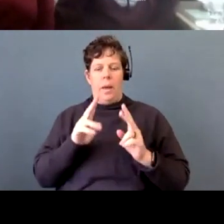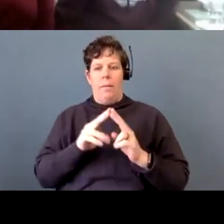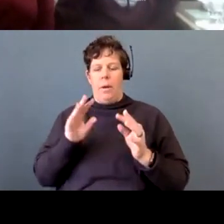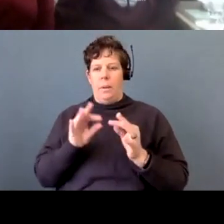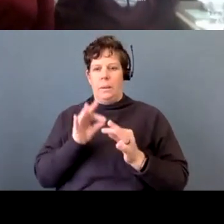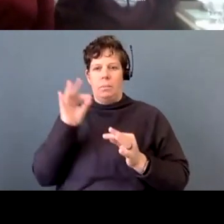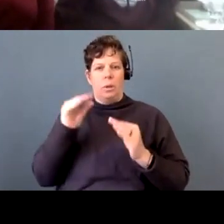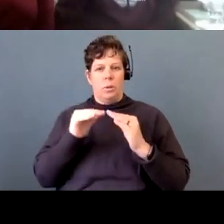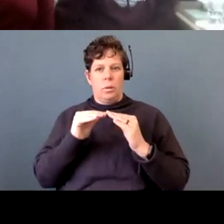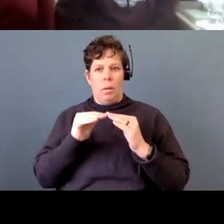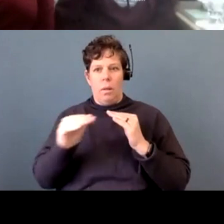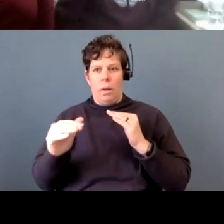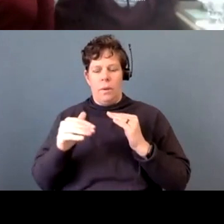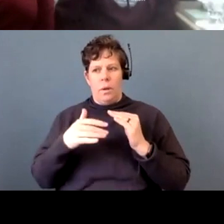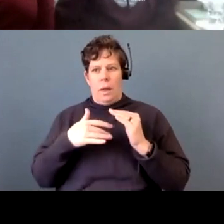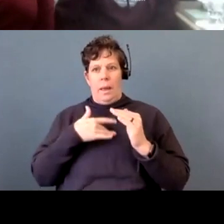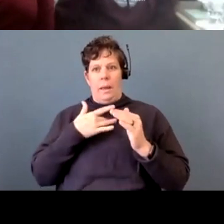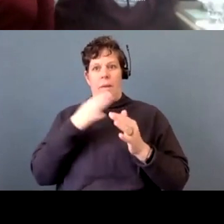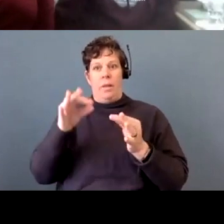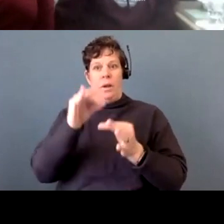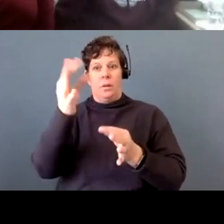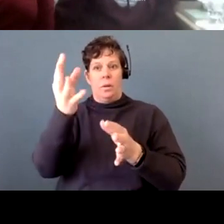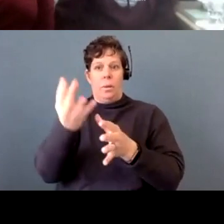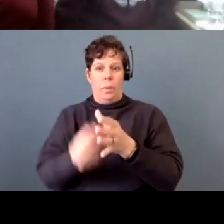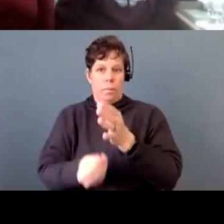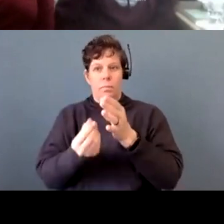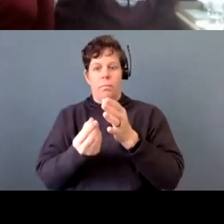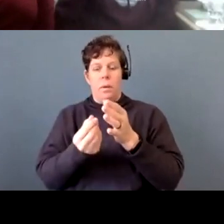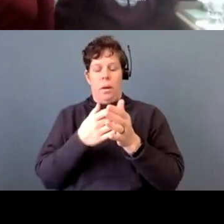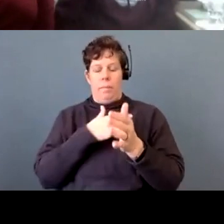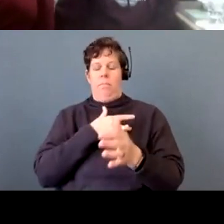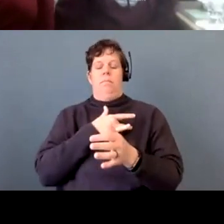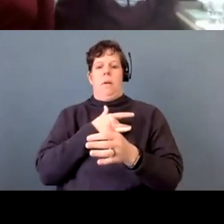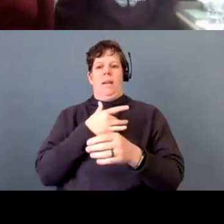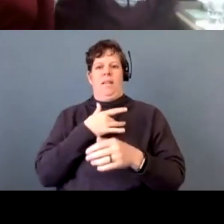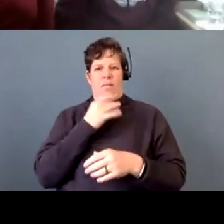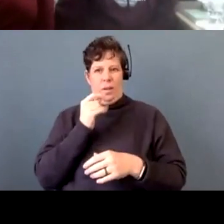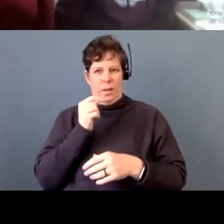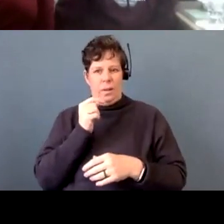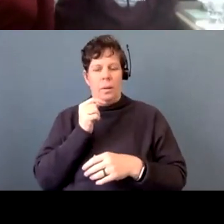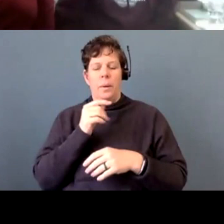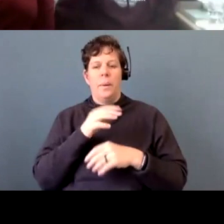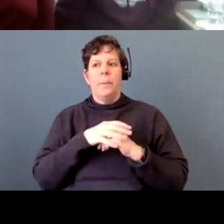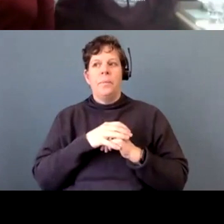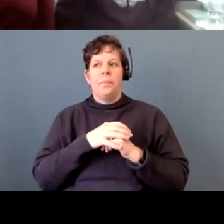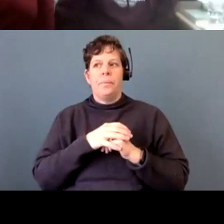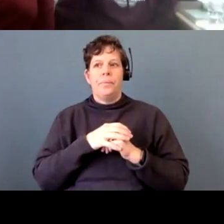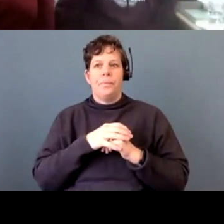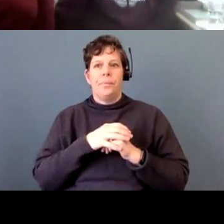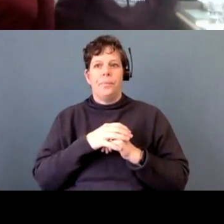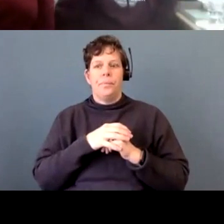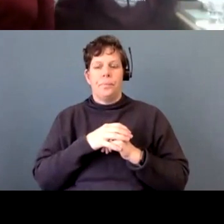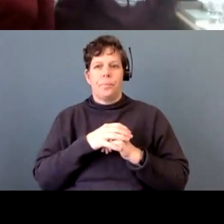that you can feel when their soul is no longer walking this earth. And so, um, yeah, it's the